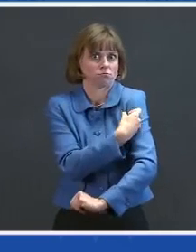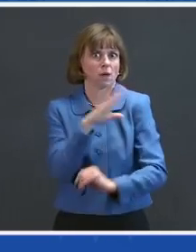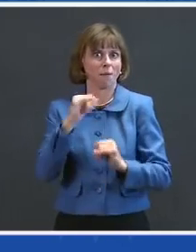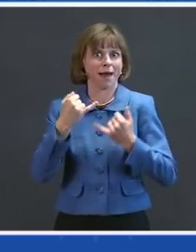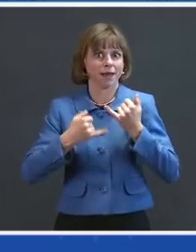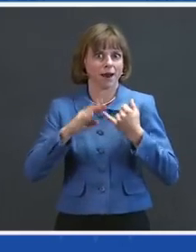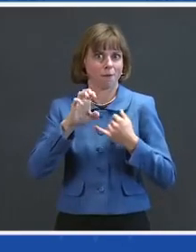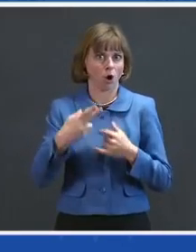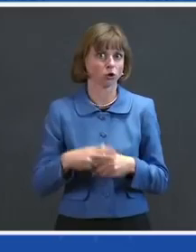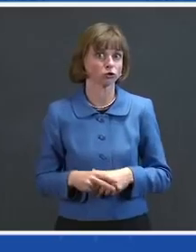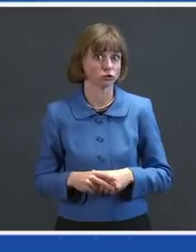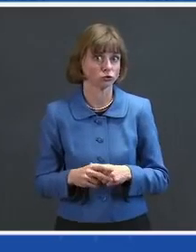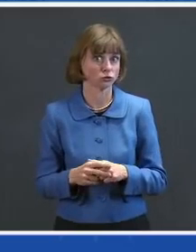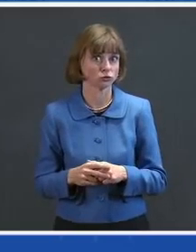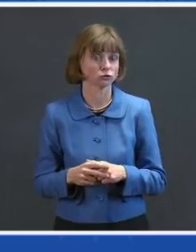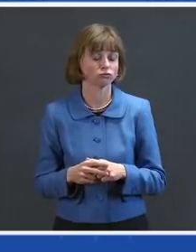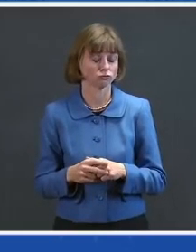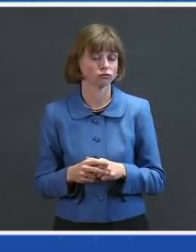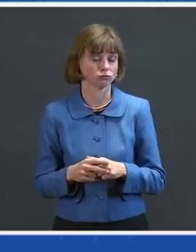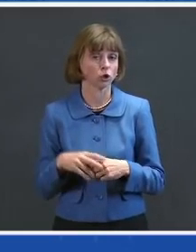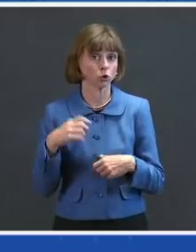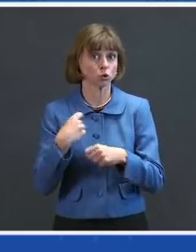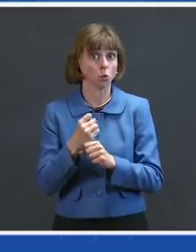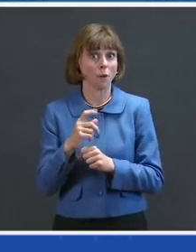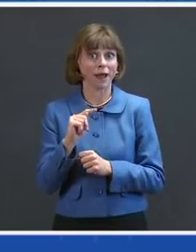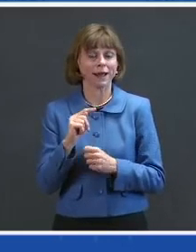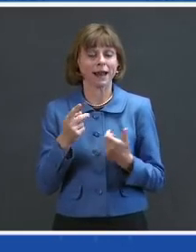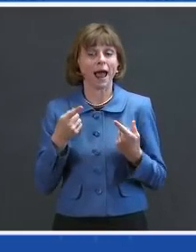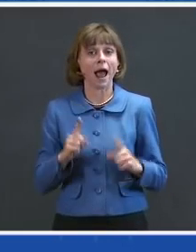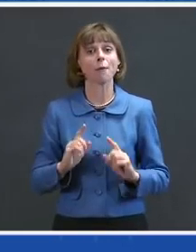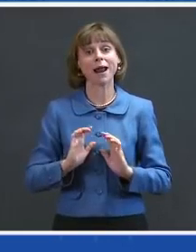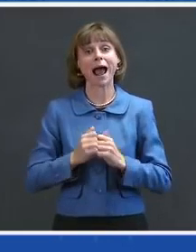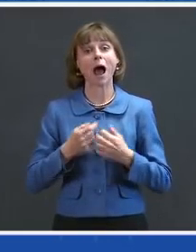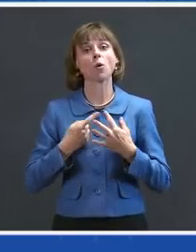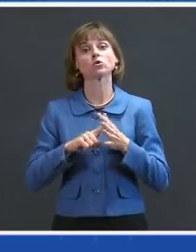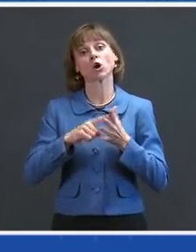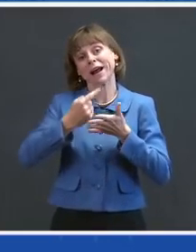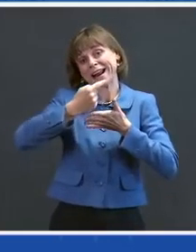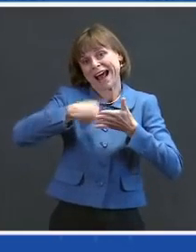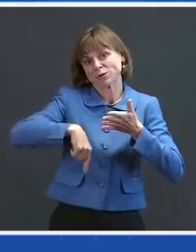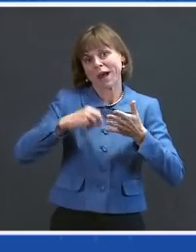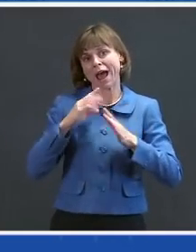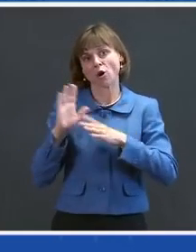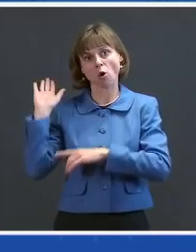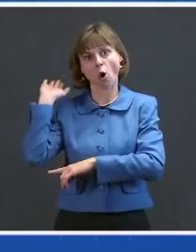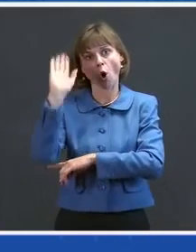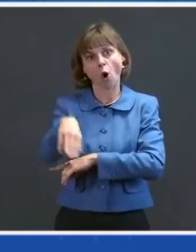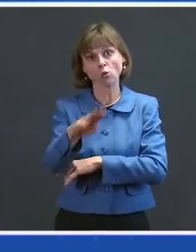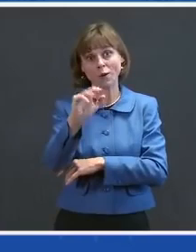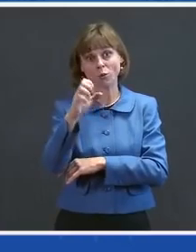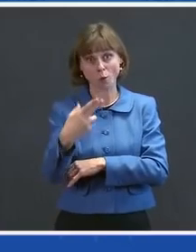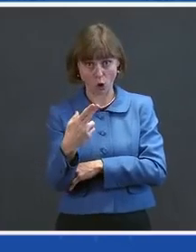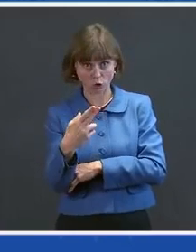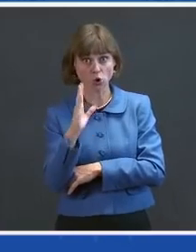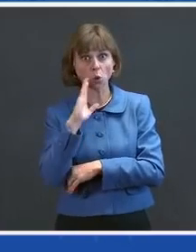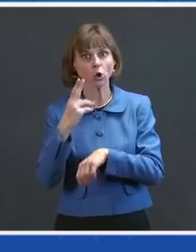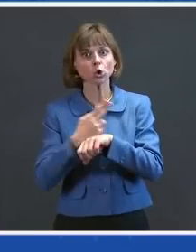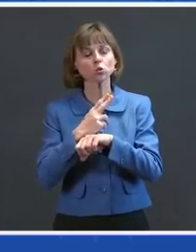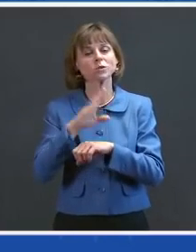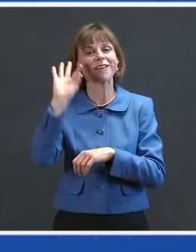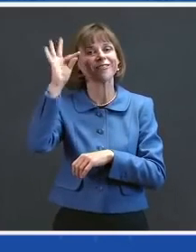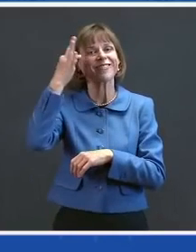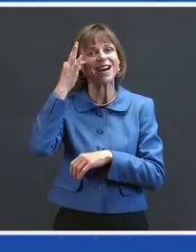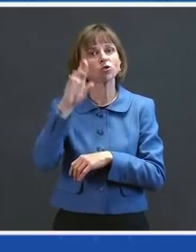To help make this happen, starting next week and for a month — the month of March, we'll be using our federal pharmacy program